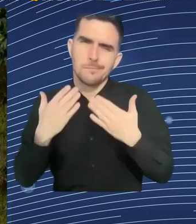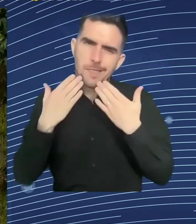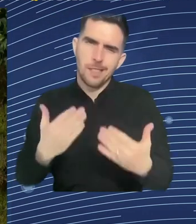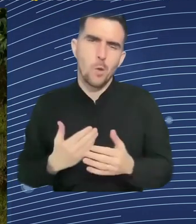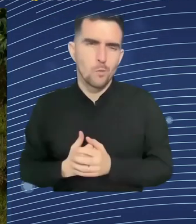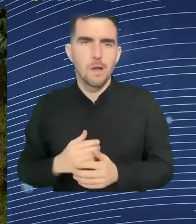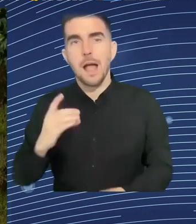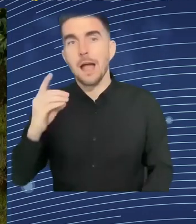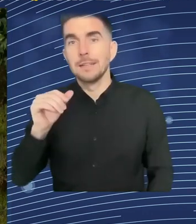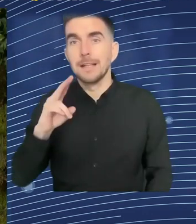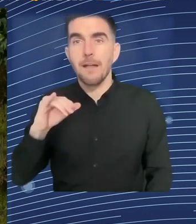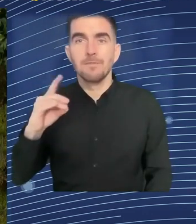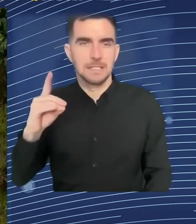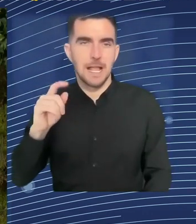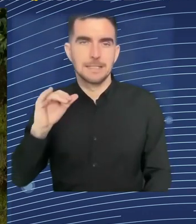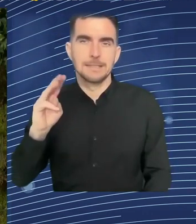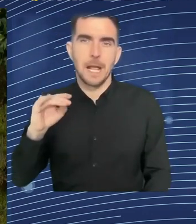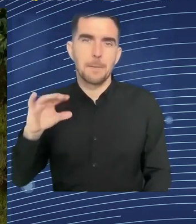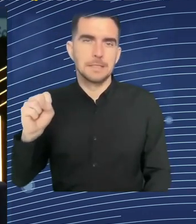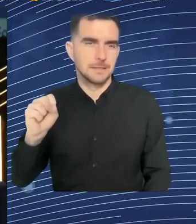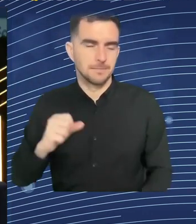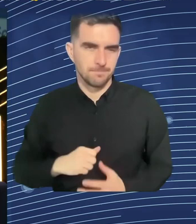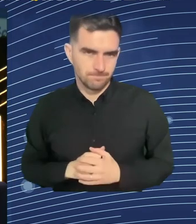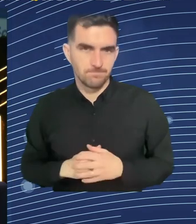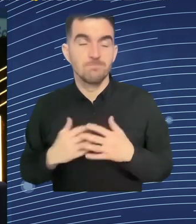companies. Please welcome Olivia Gambelin.